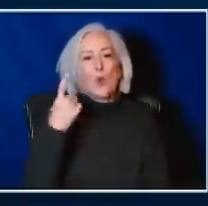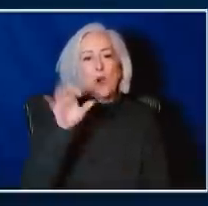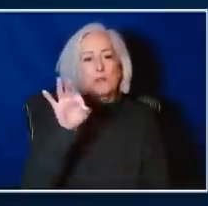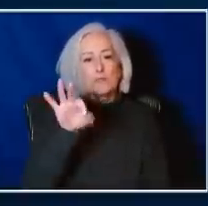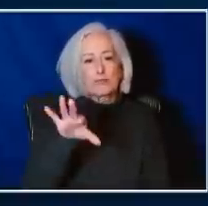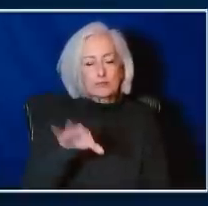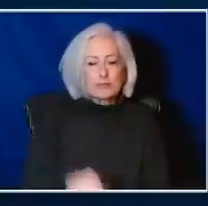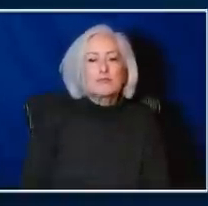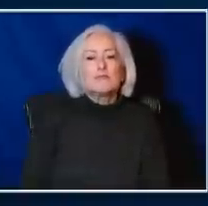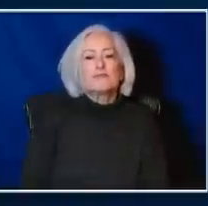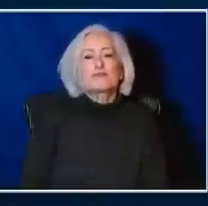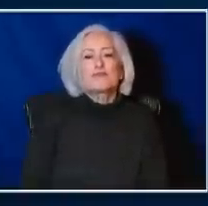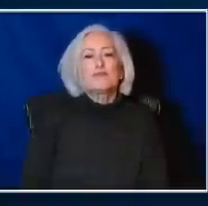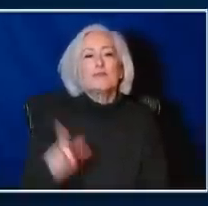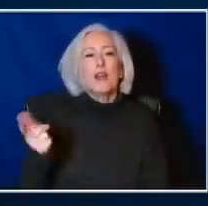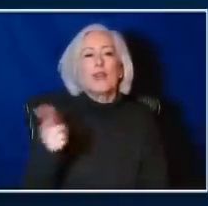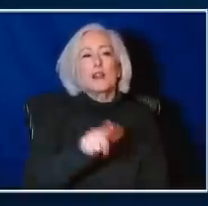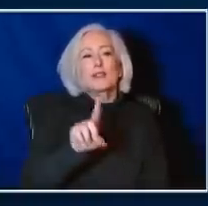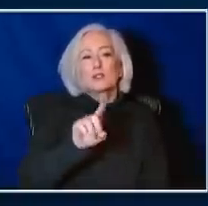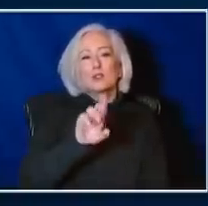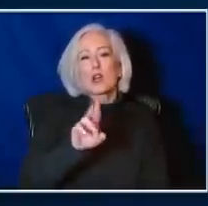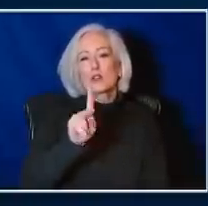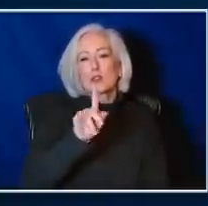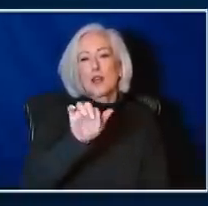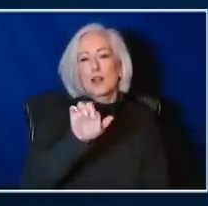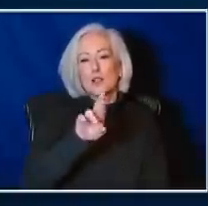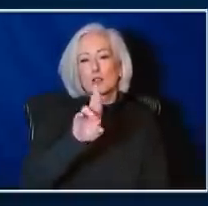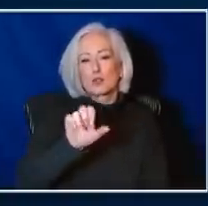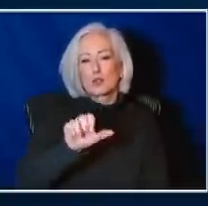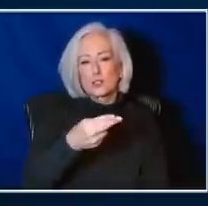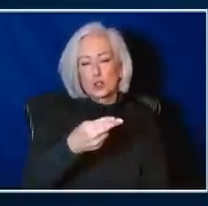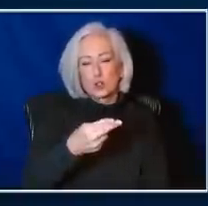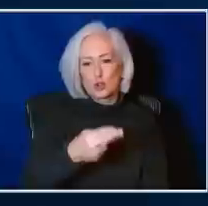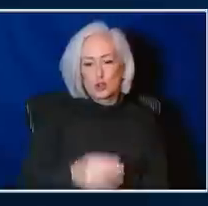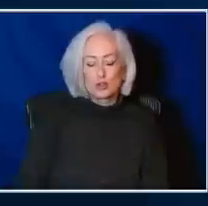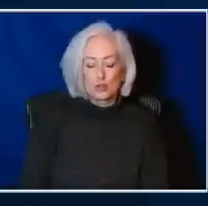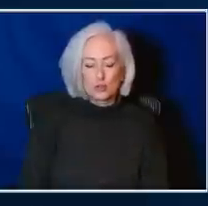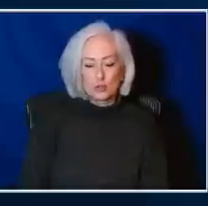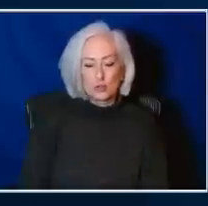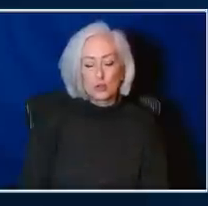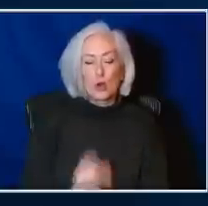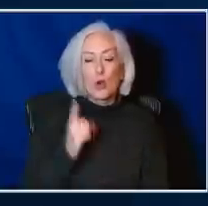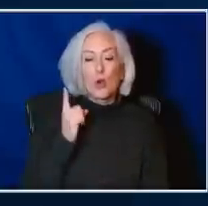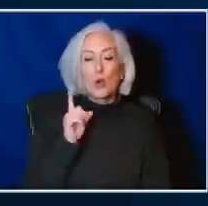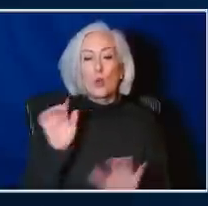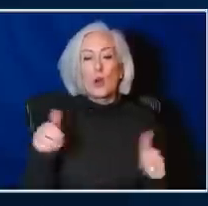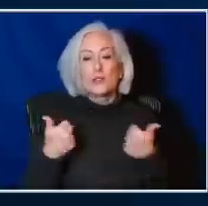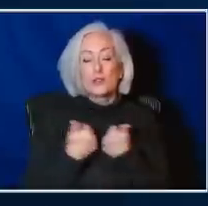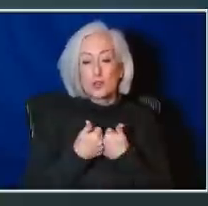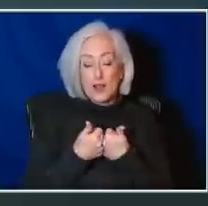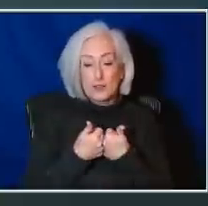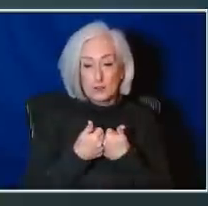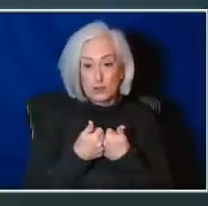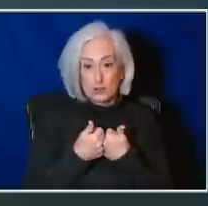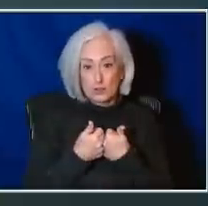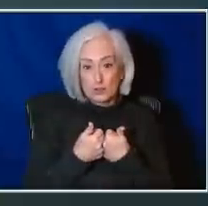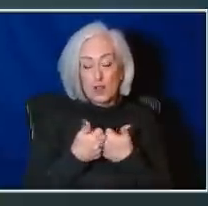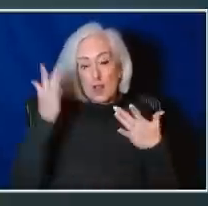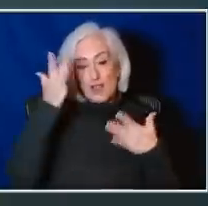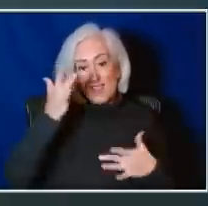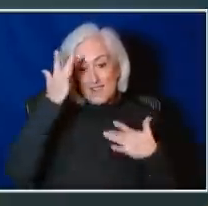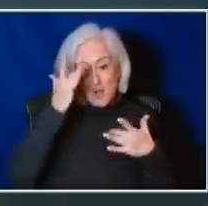and then I want to go to Dr. Calden-Rich for just a second. So one of the challenges has been that the virus keeps